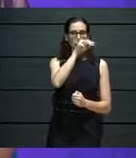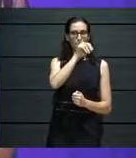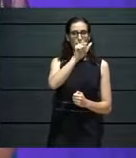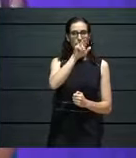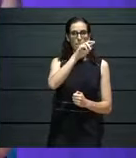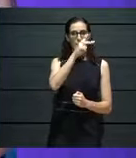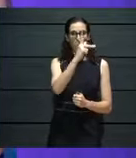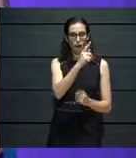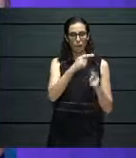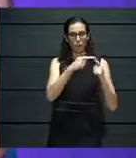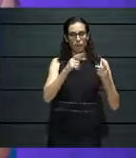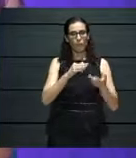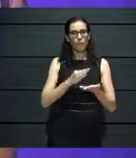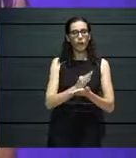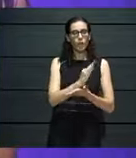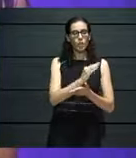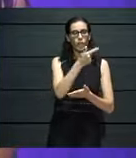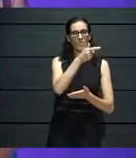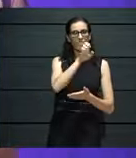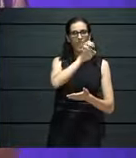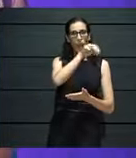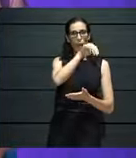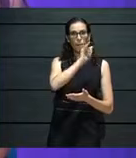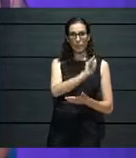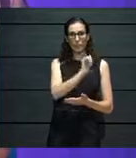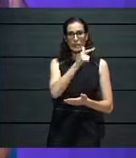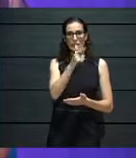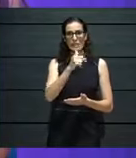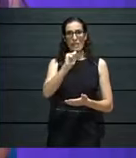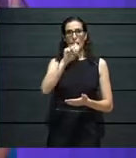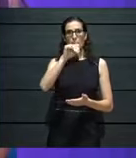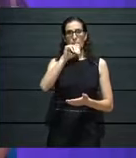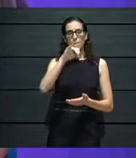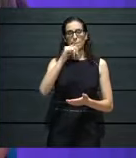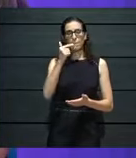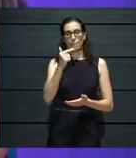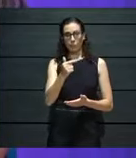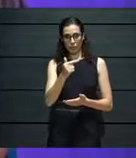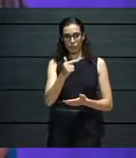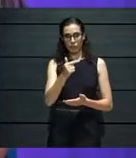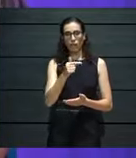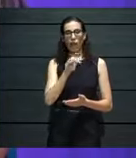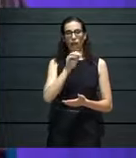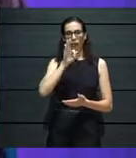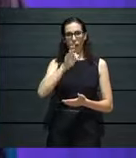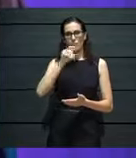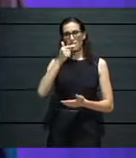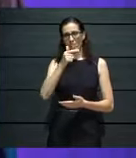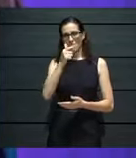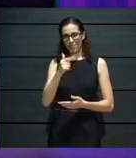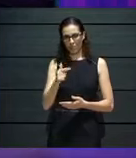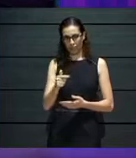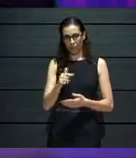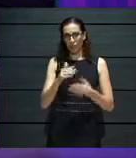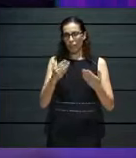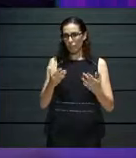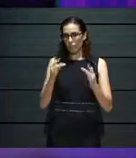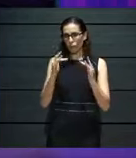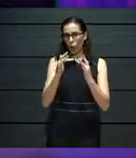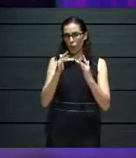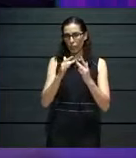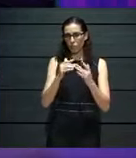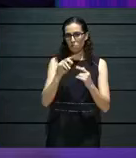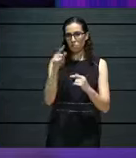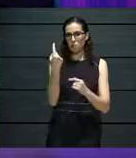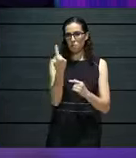who will be sharing the organization's perspective in terms of engaging audiences. Mark? So, hi